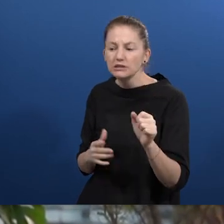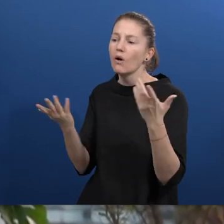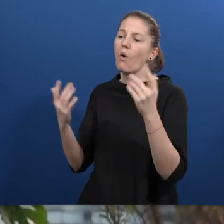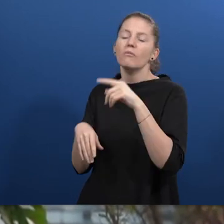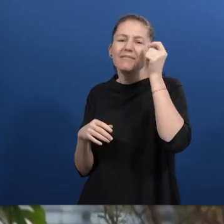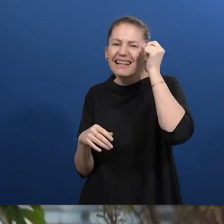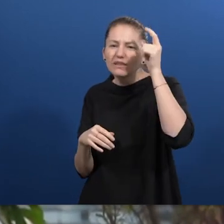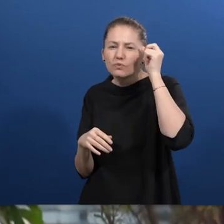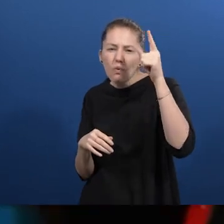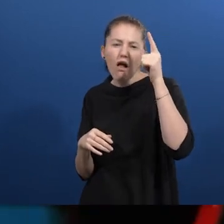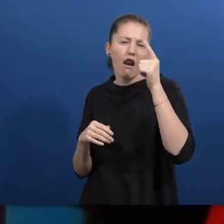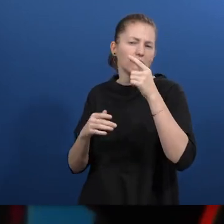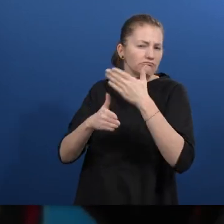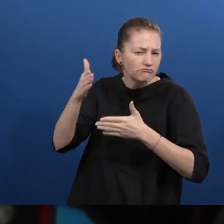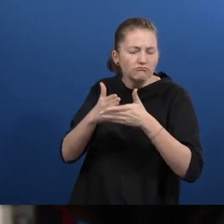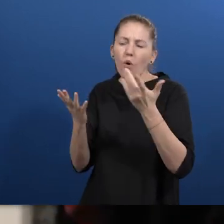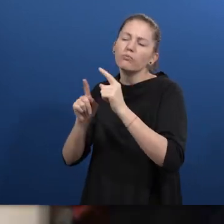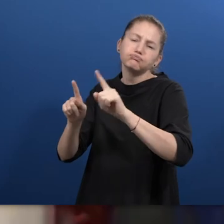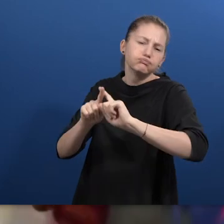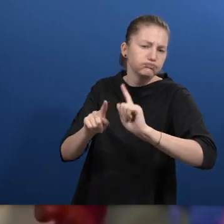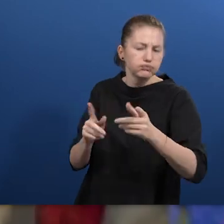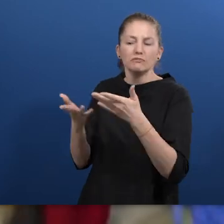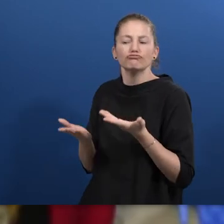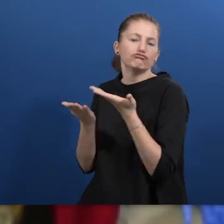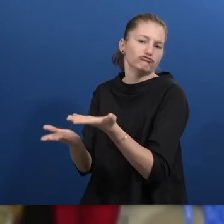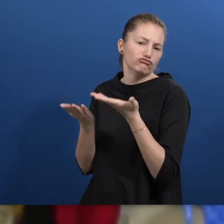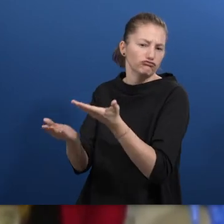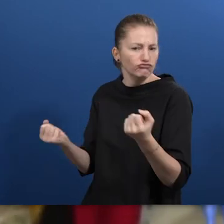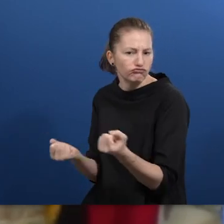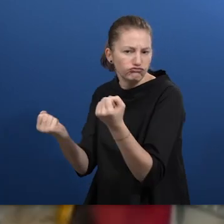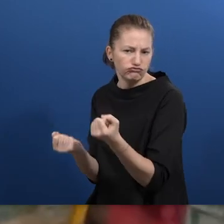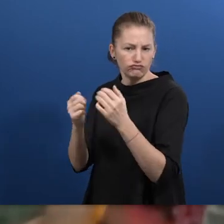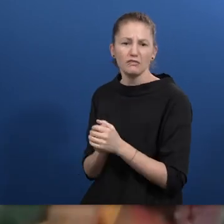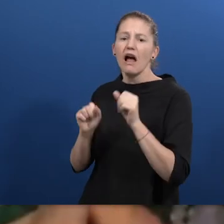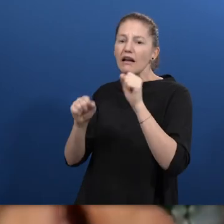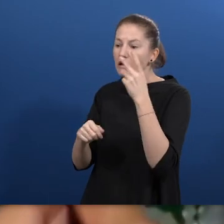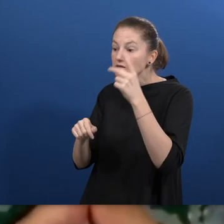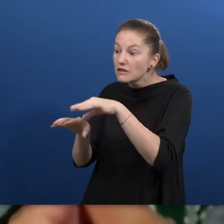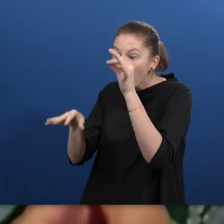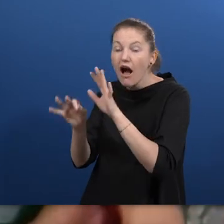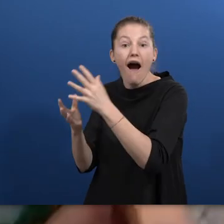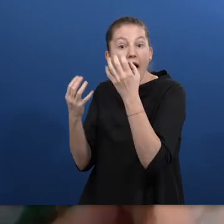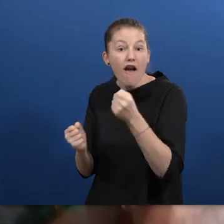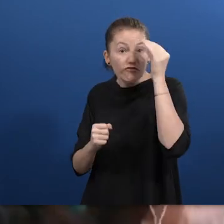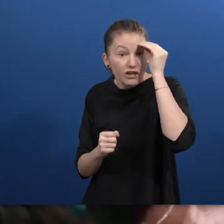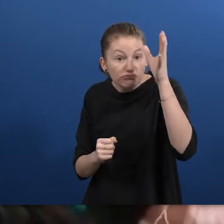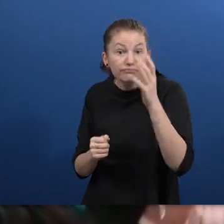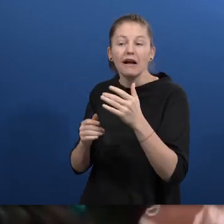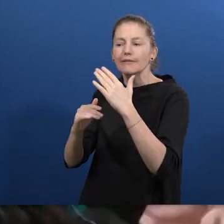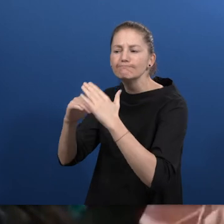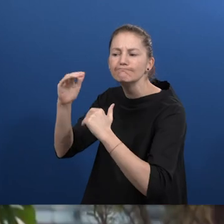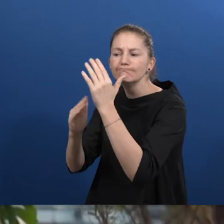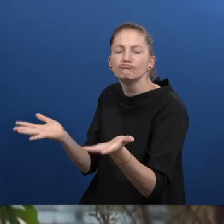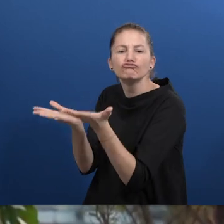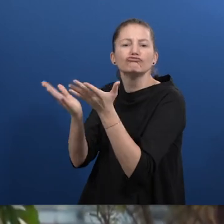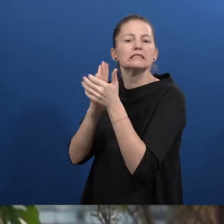their competencies, build skills, and take part in mainstream employment. We are relentlessly putting